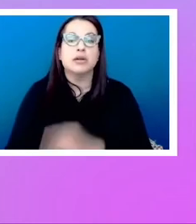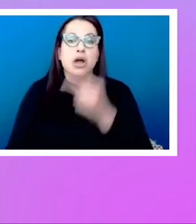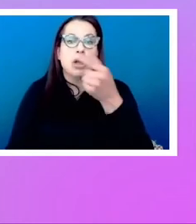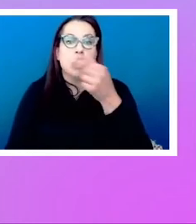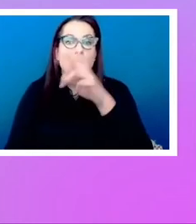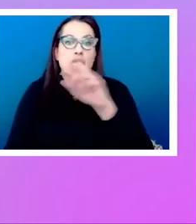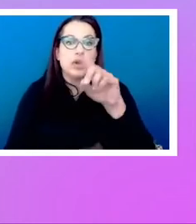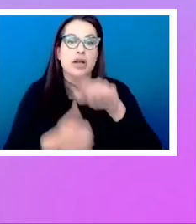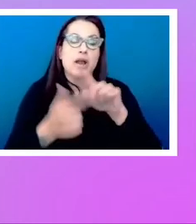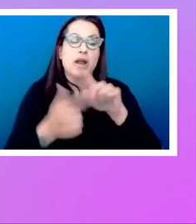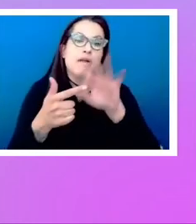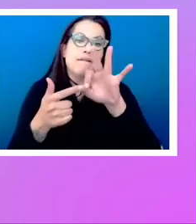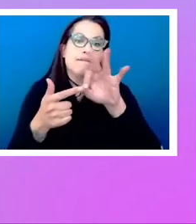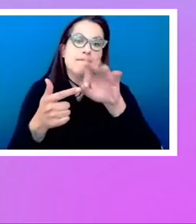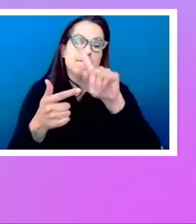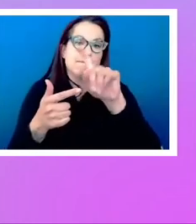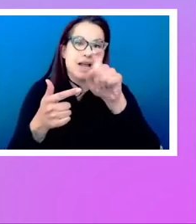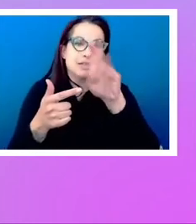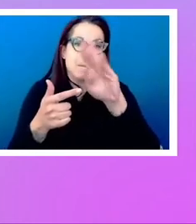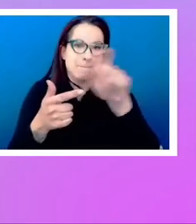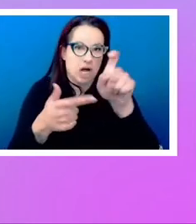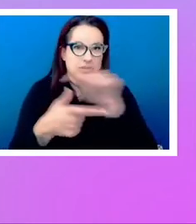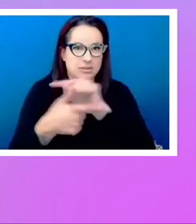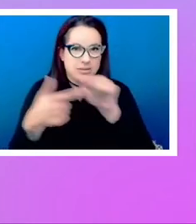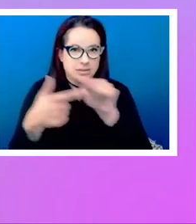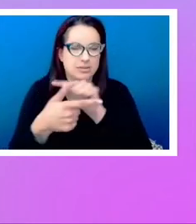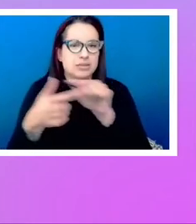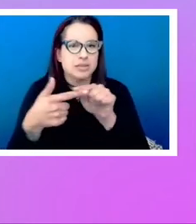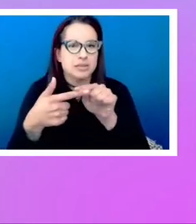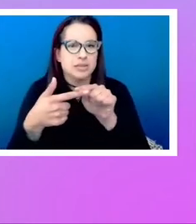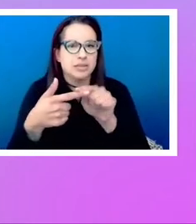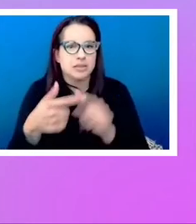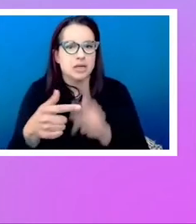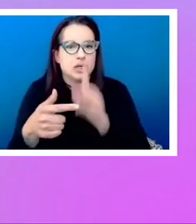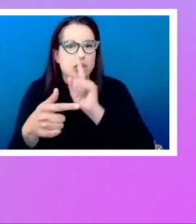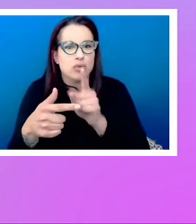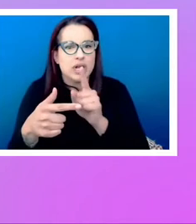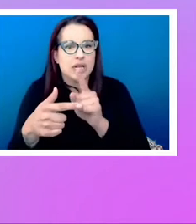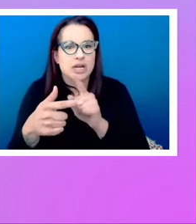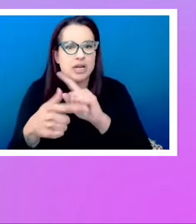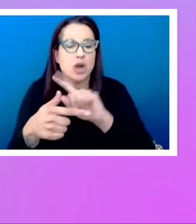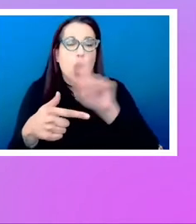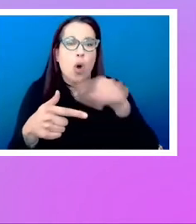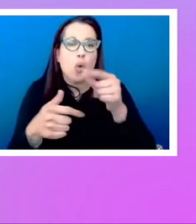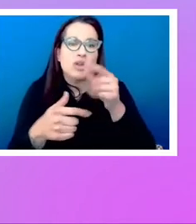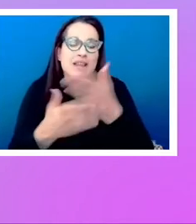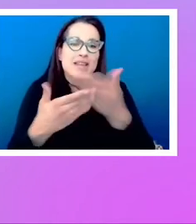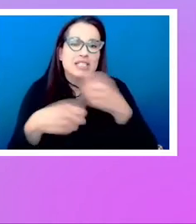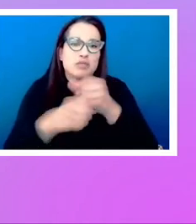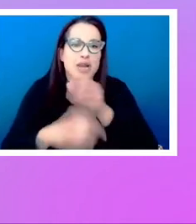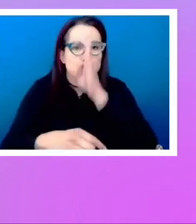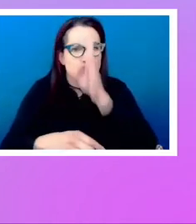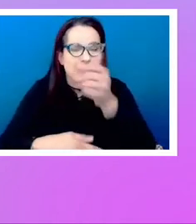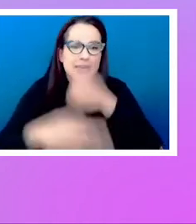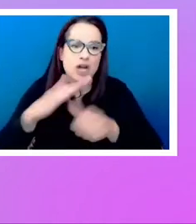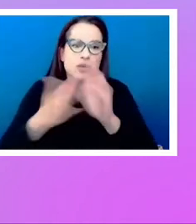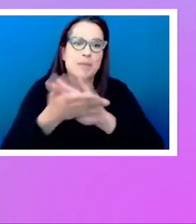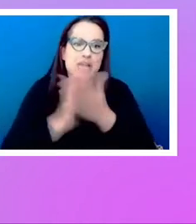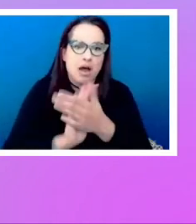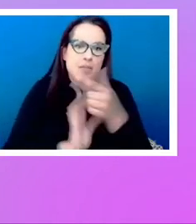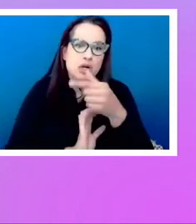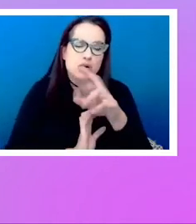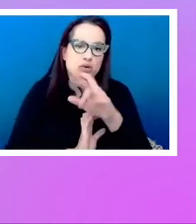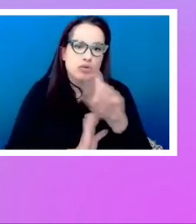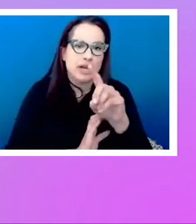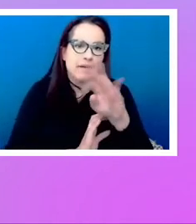flexbox is that only their direct children become grid or flex items. So once you've got your